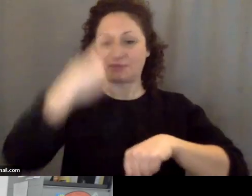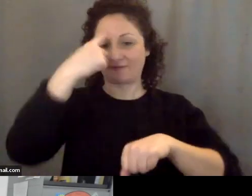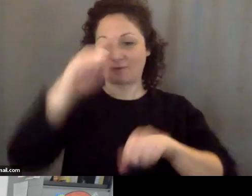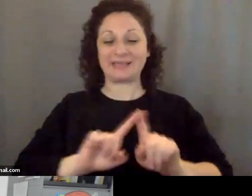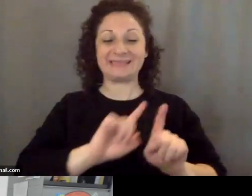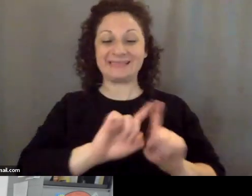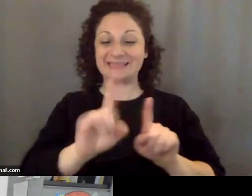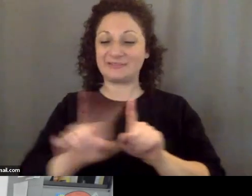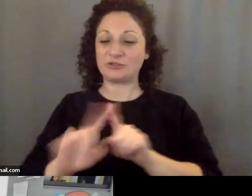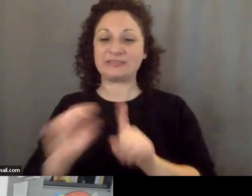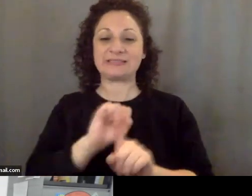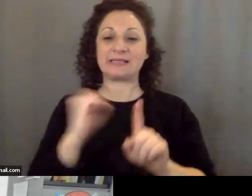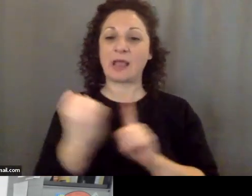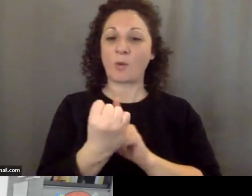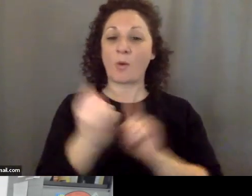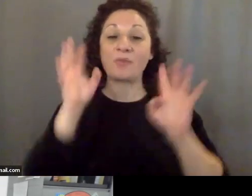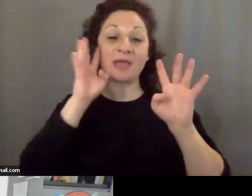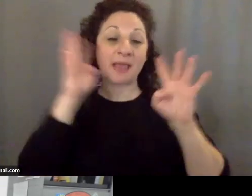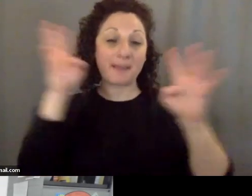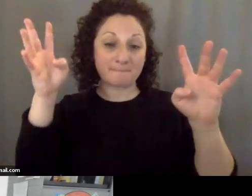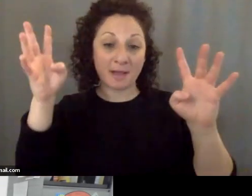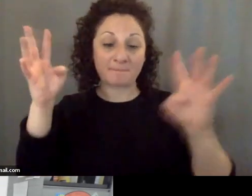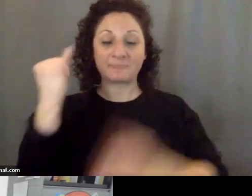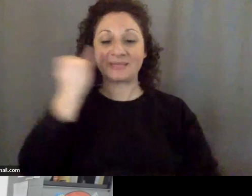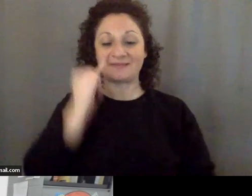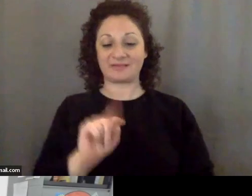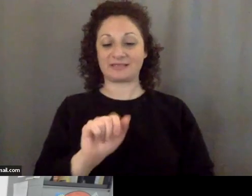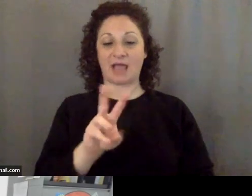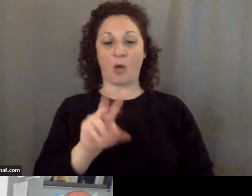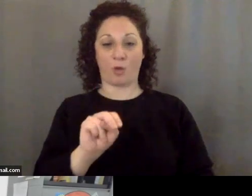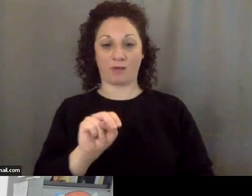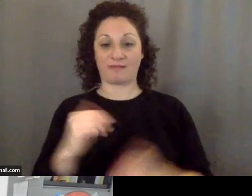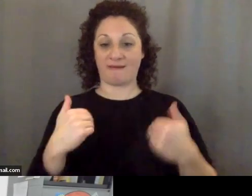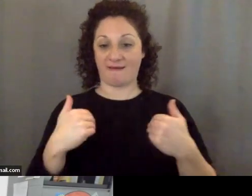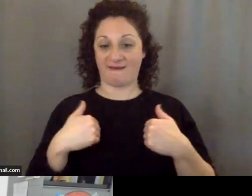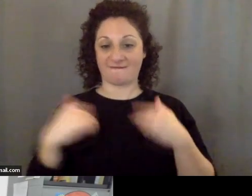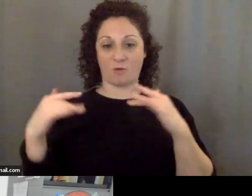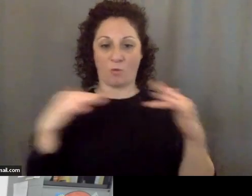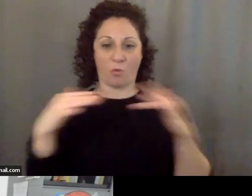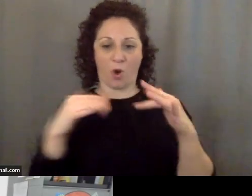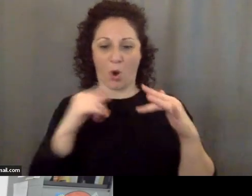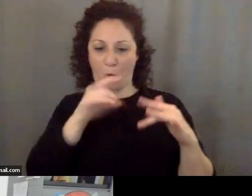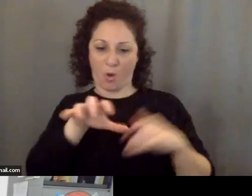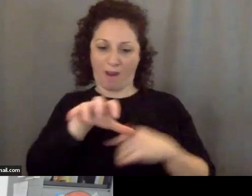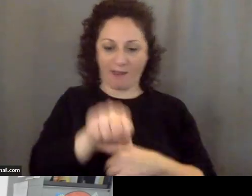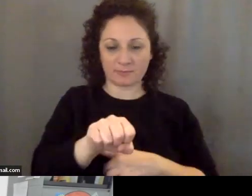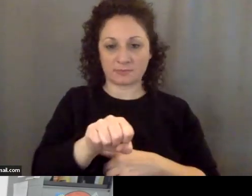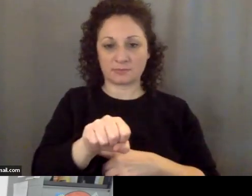with if there is a war over Taiwan the United States will win